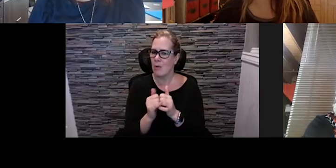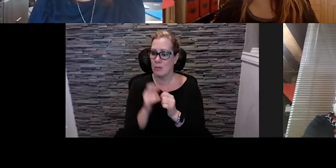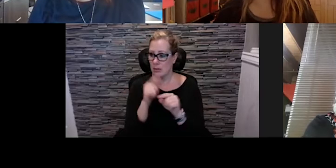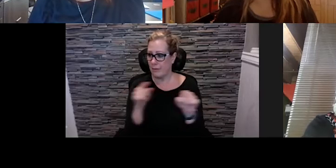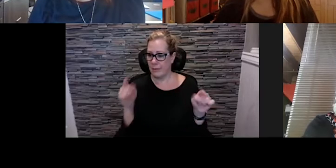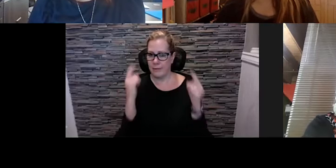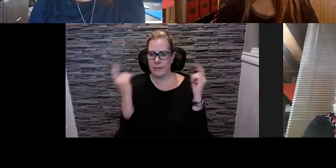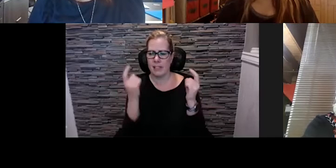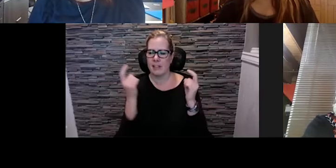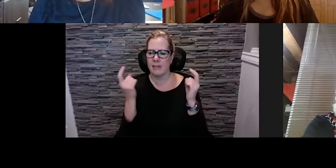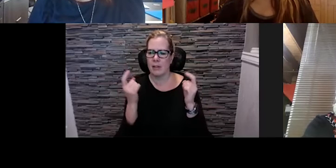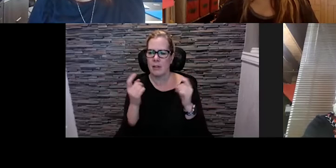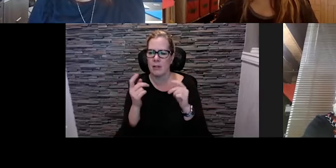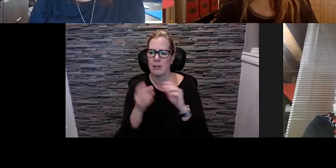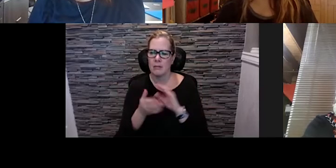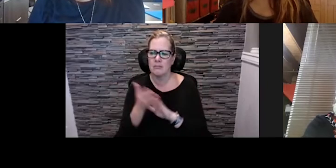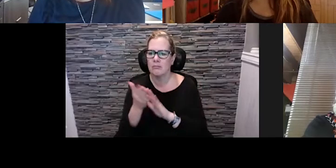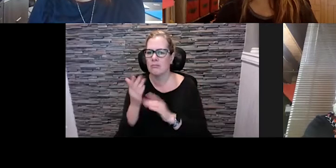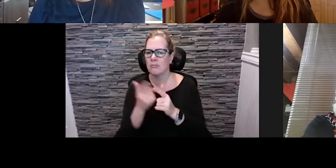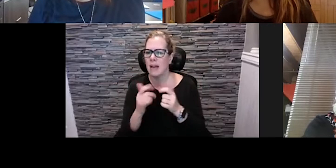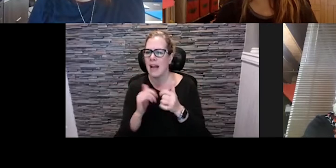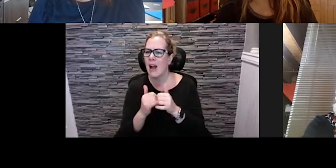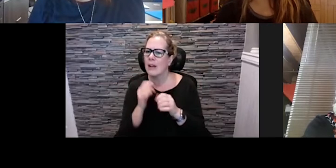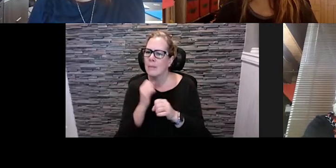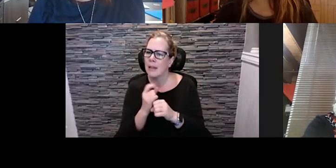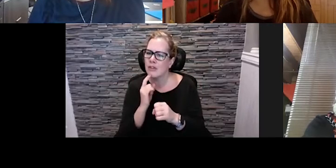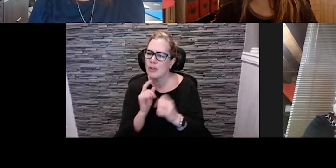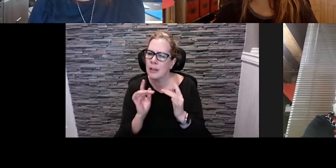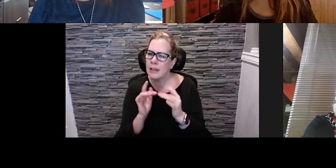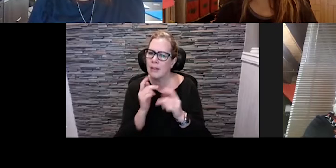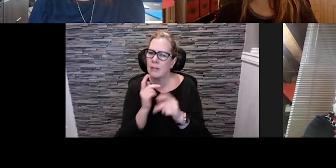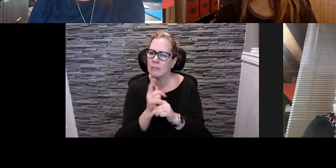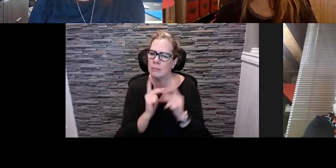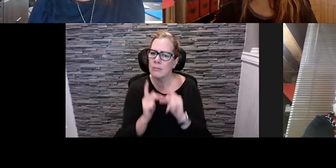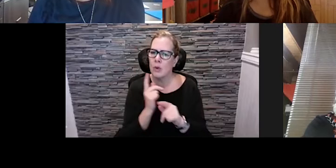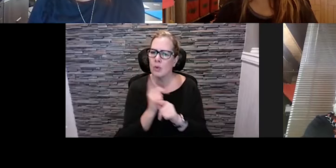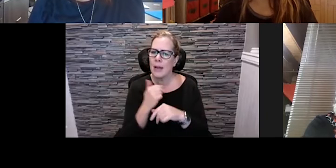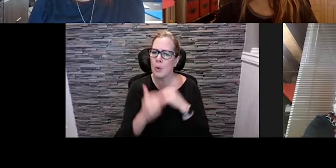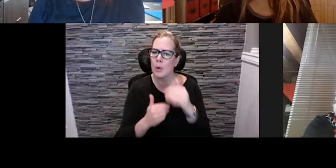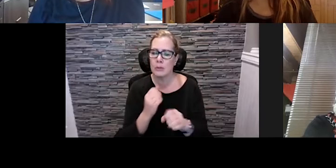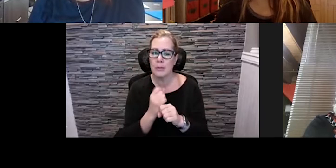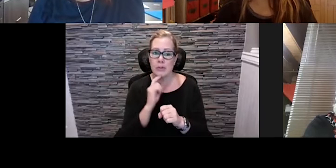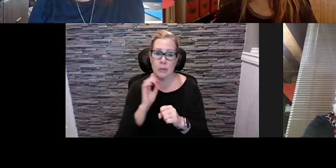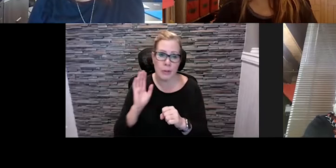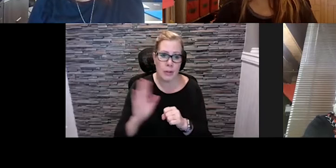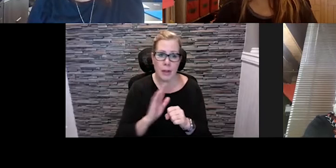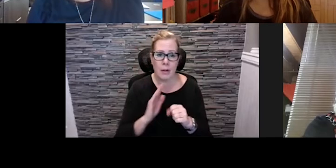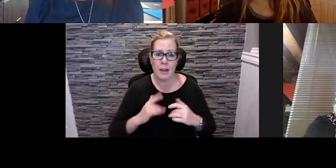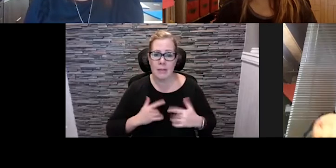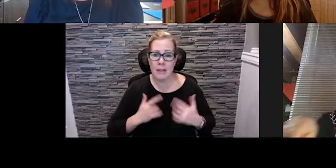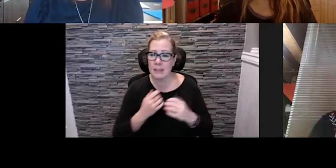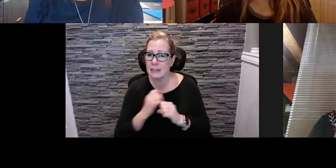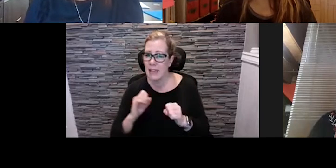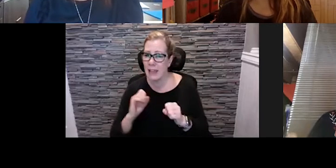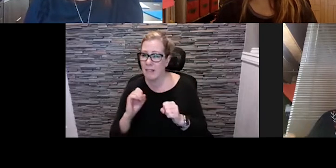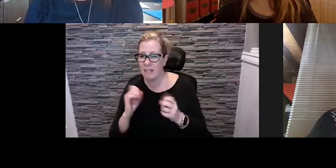ensure that they're they're doing the right processes and connecting with the right people to make sure that their their events are safe. So maybe Jennifer, if you can speak a little